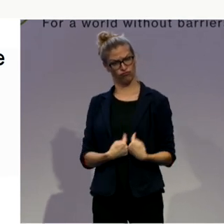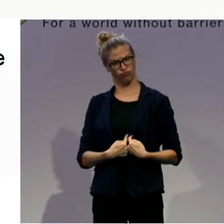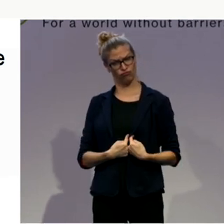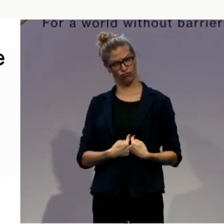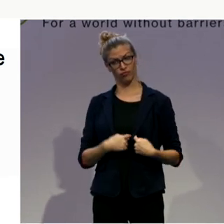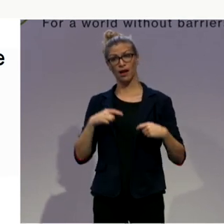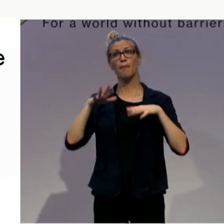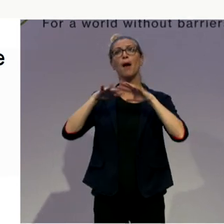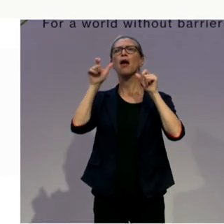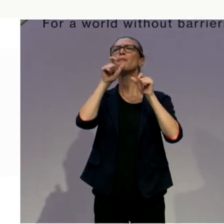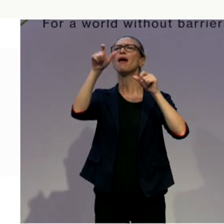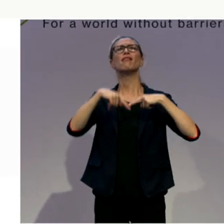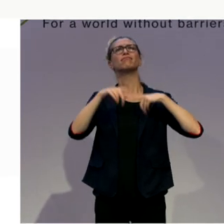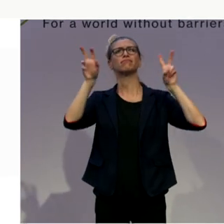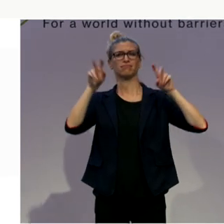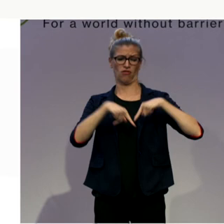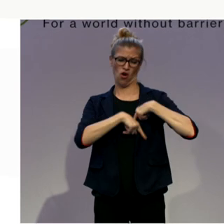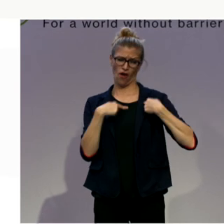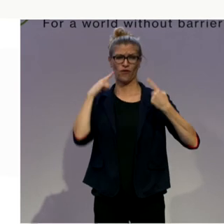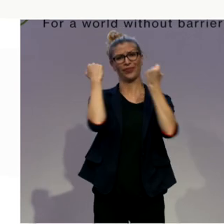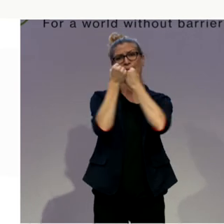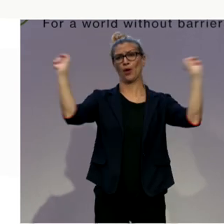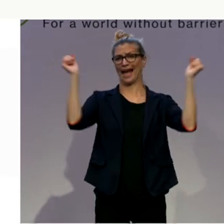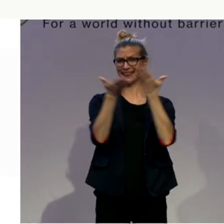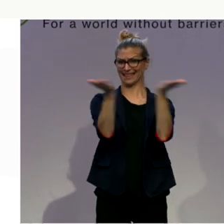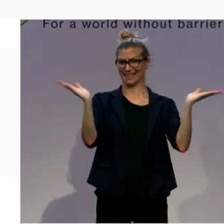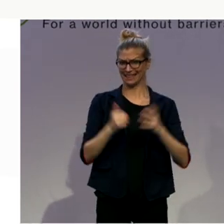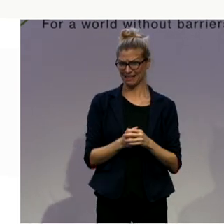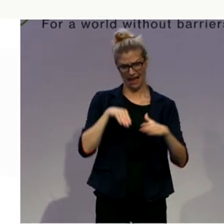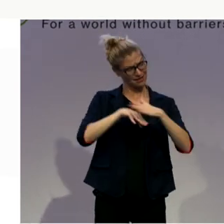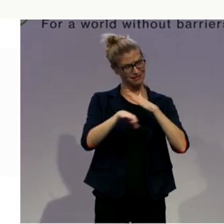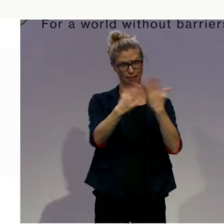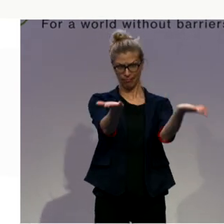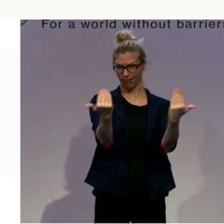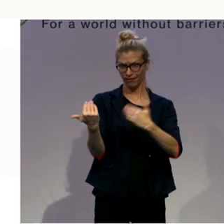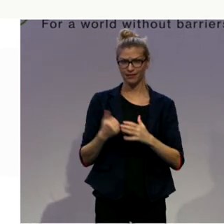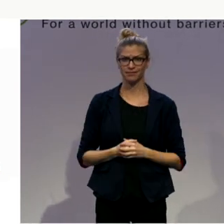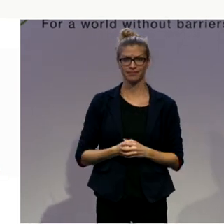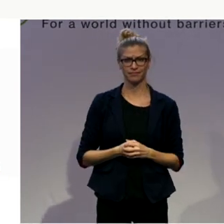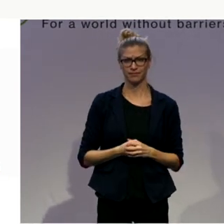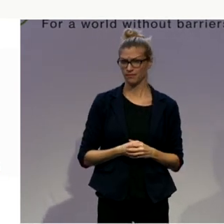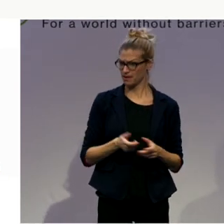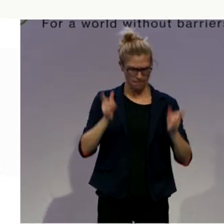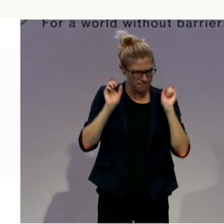It is precisely here that barrier-free access, must be guaranteed.